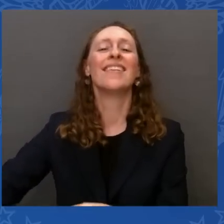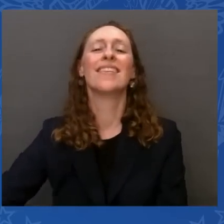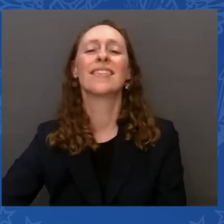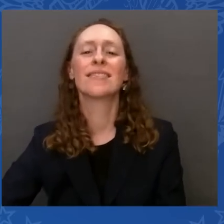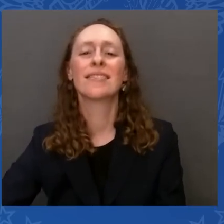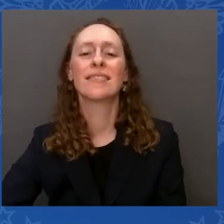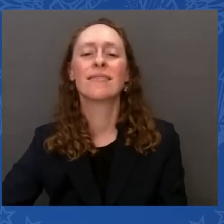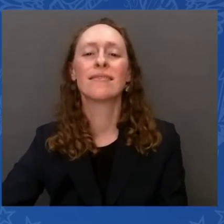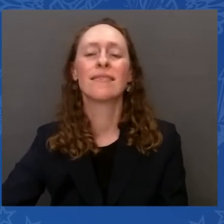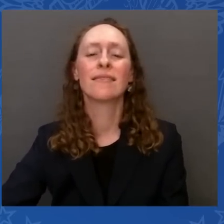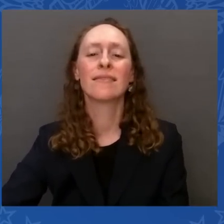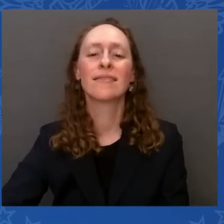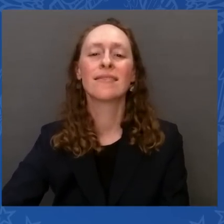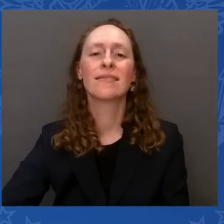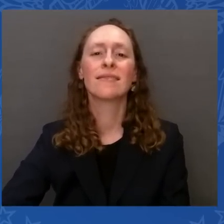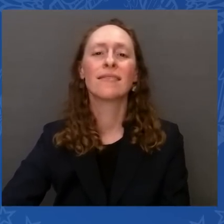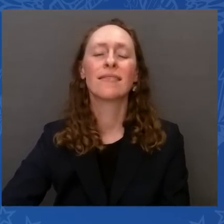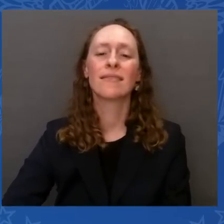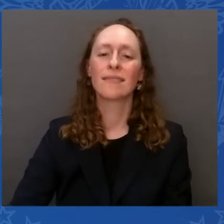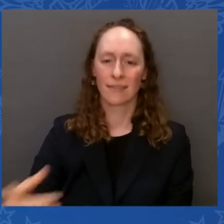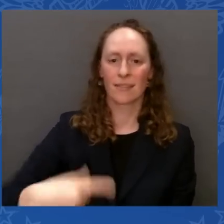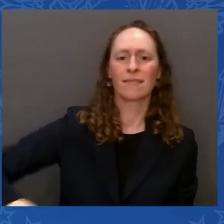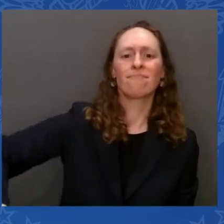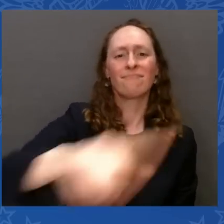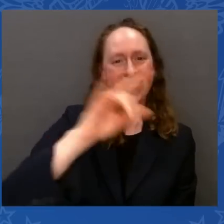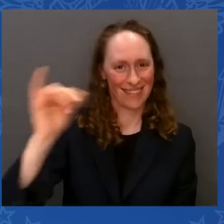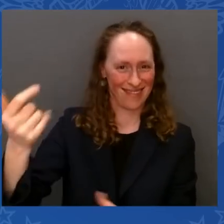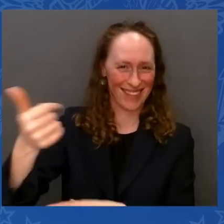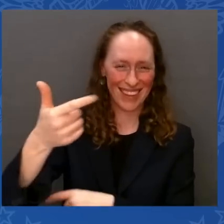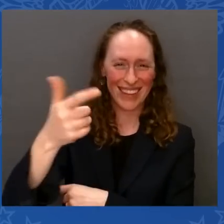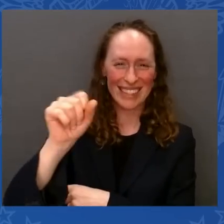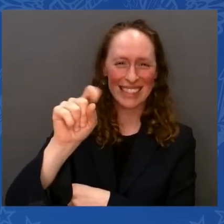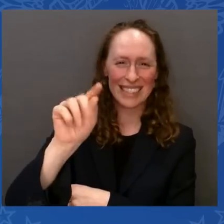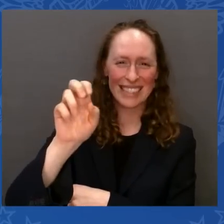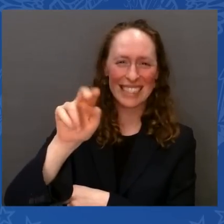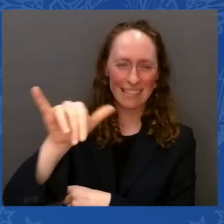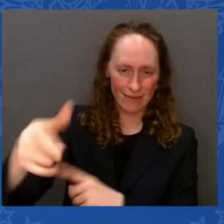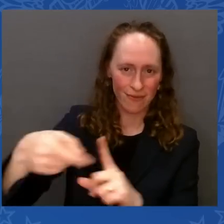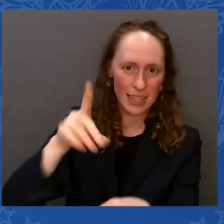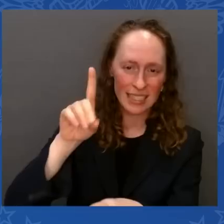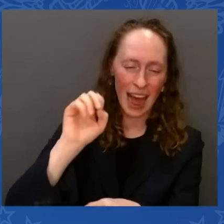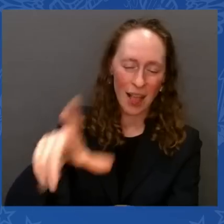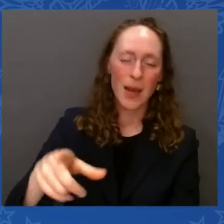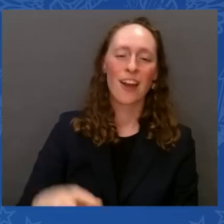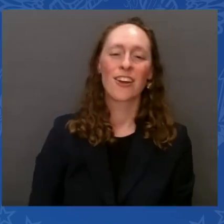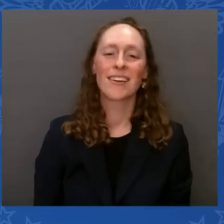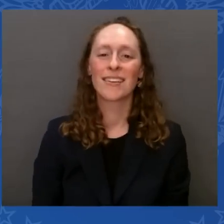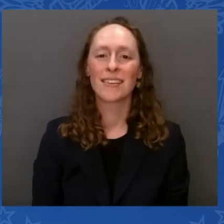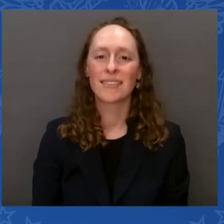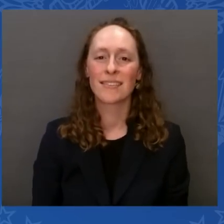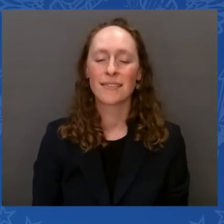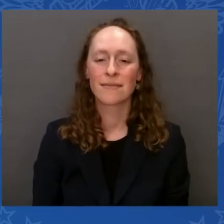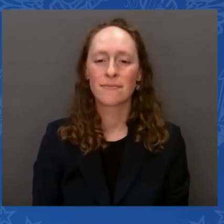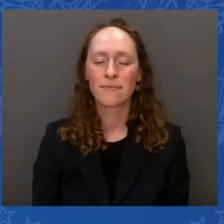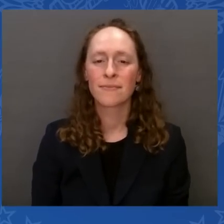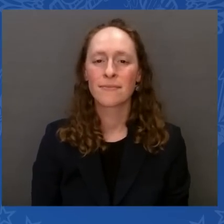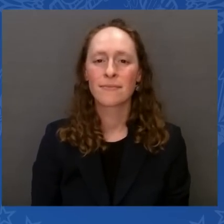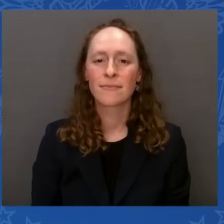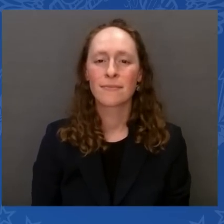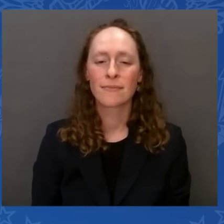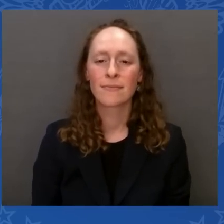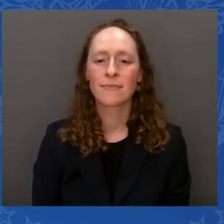all kidding aside, you know, it's just about at the end of the month, do you have anything left over after you pay all your bills?